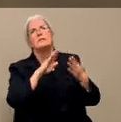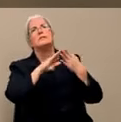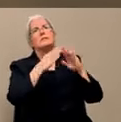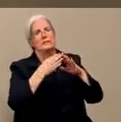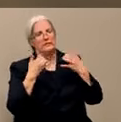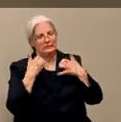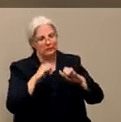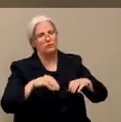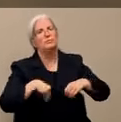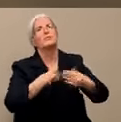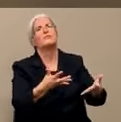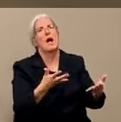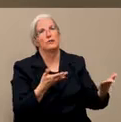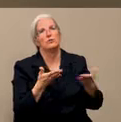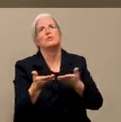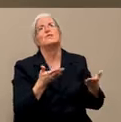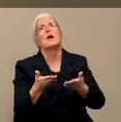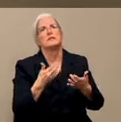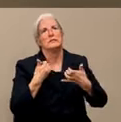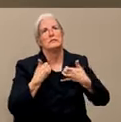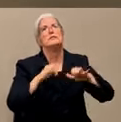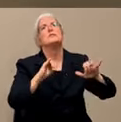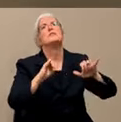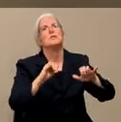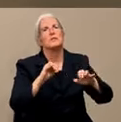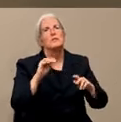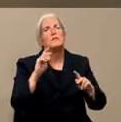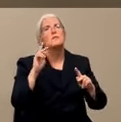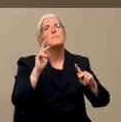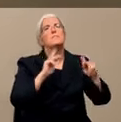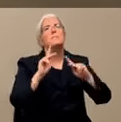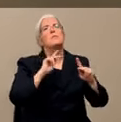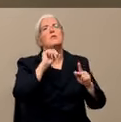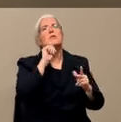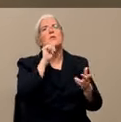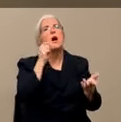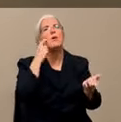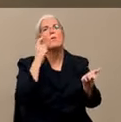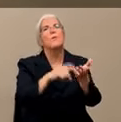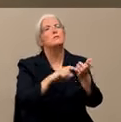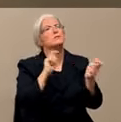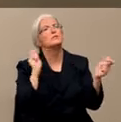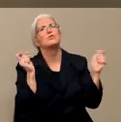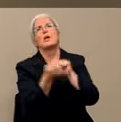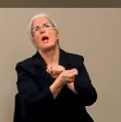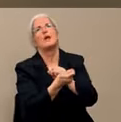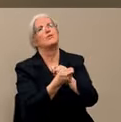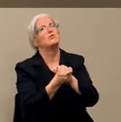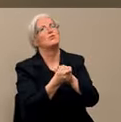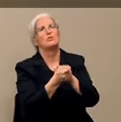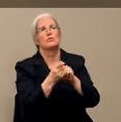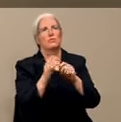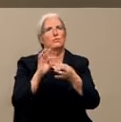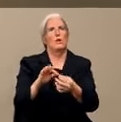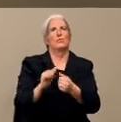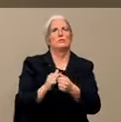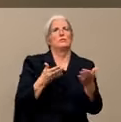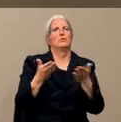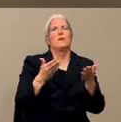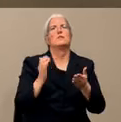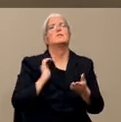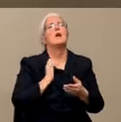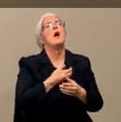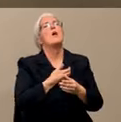notice any change in service levels. Our number one priority to the citizens is their safety.